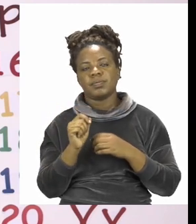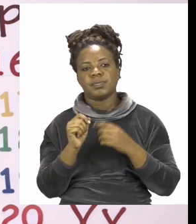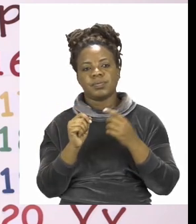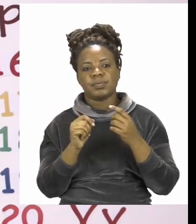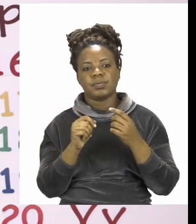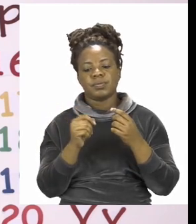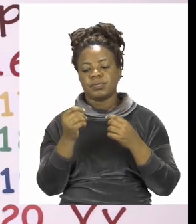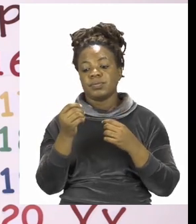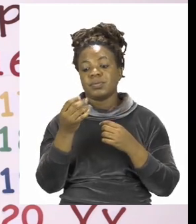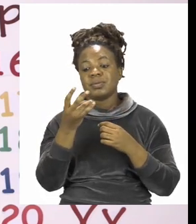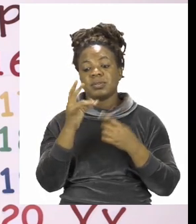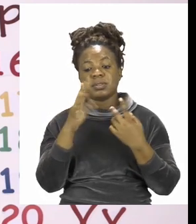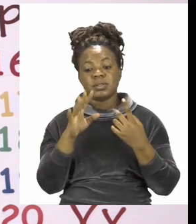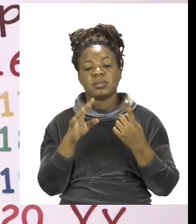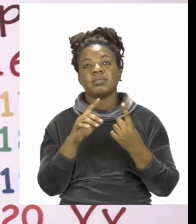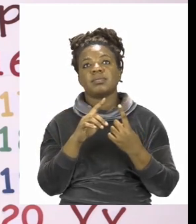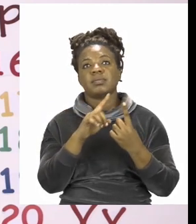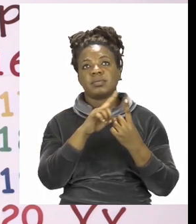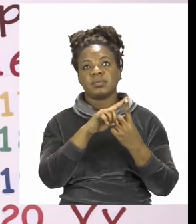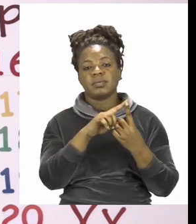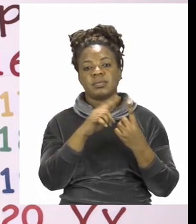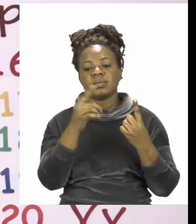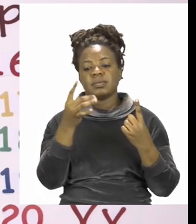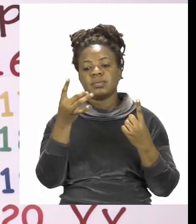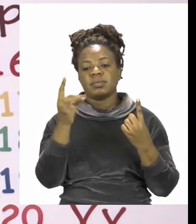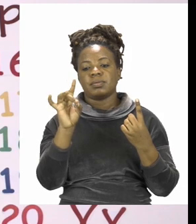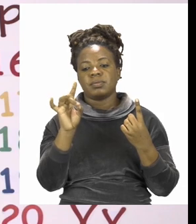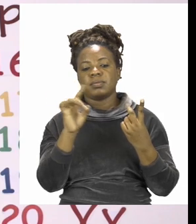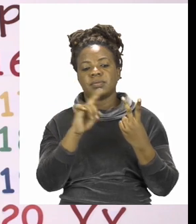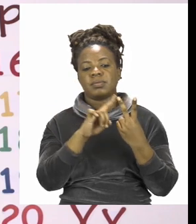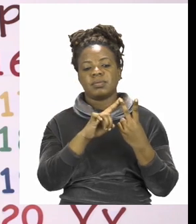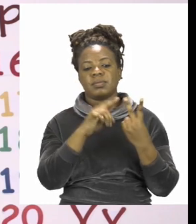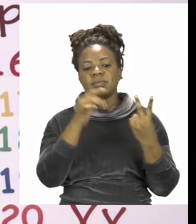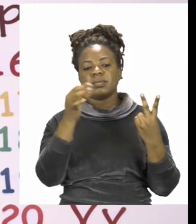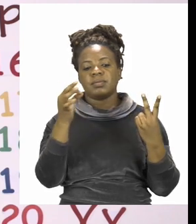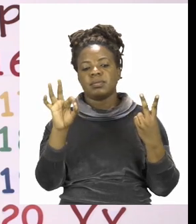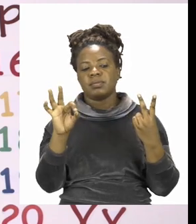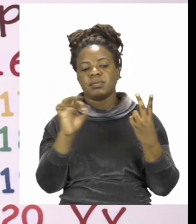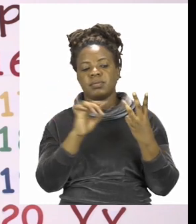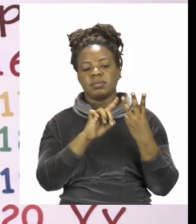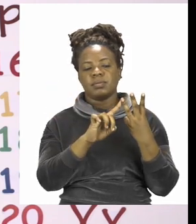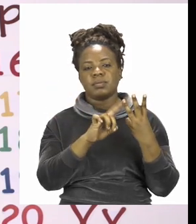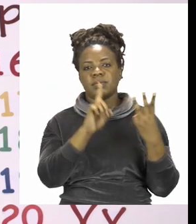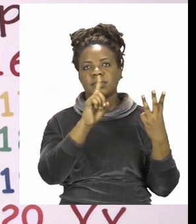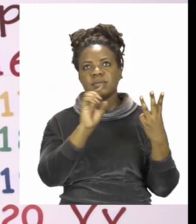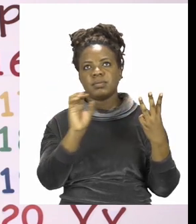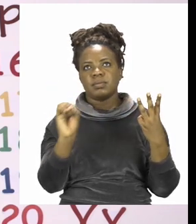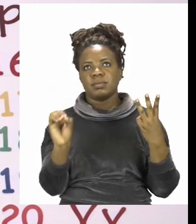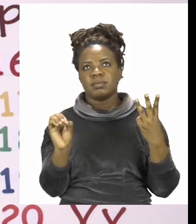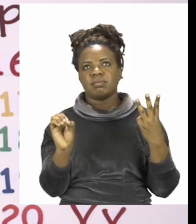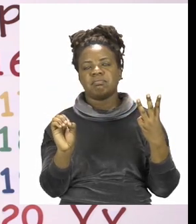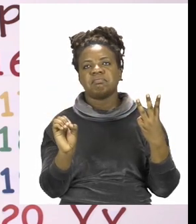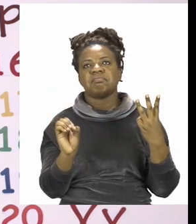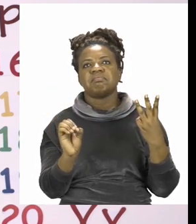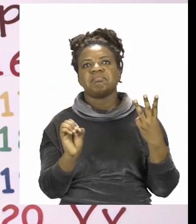7 is already there. So we're going to say 8, 9, 10.